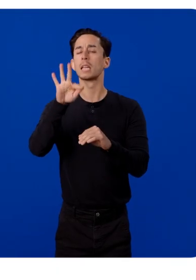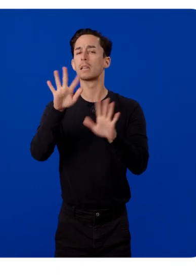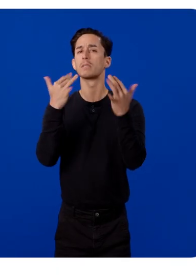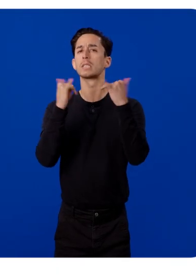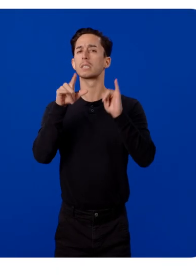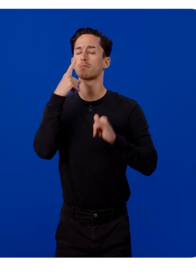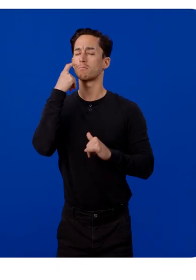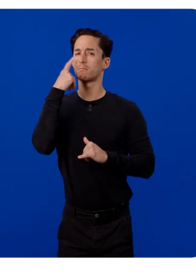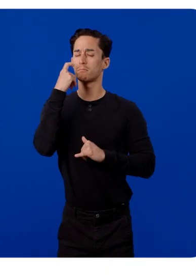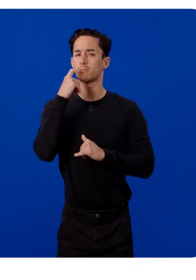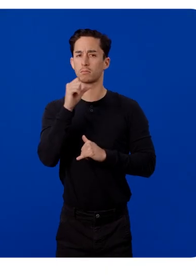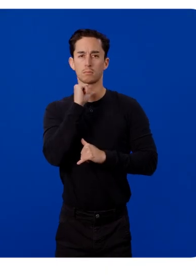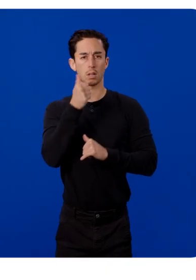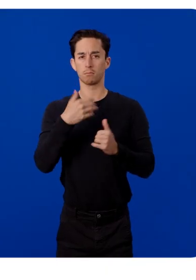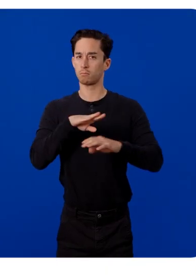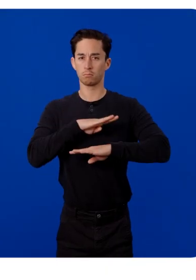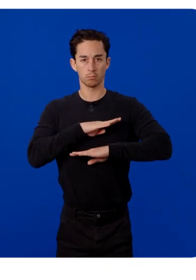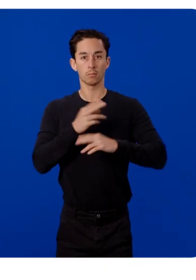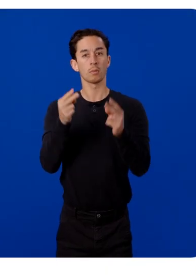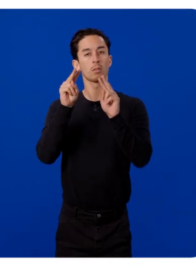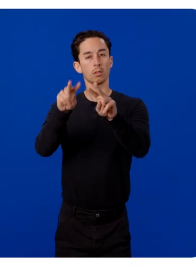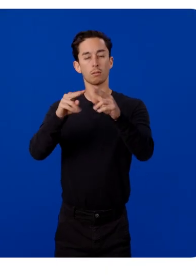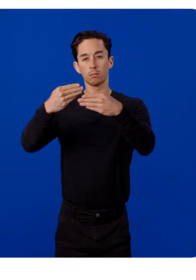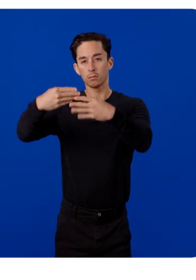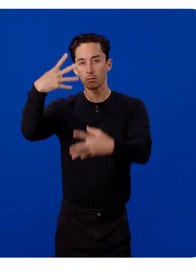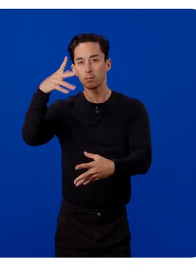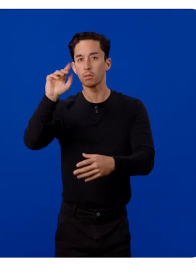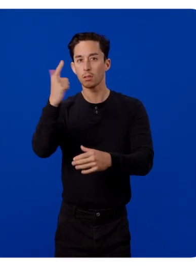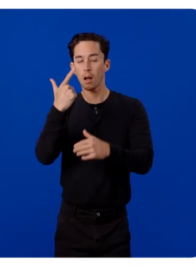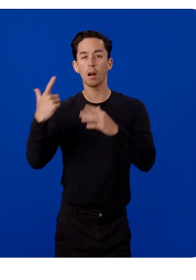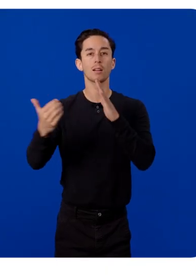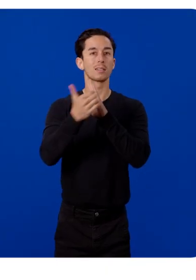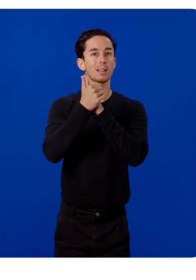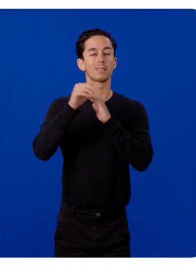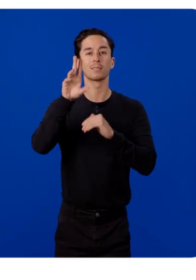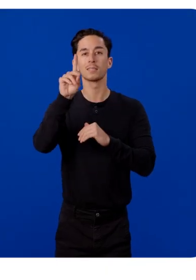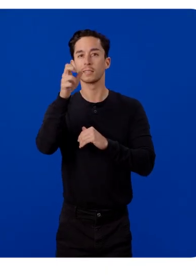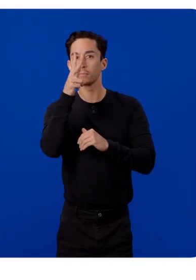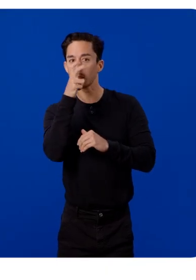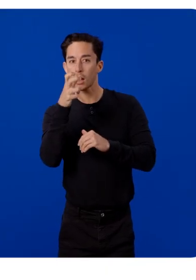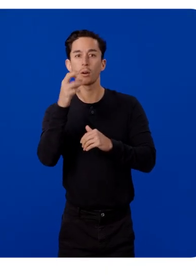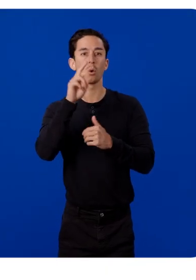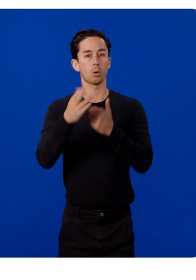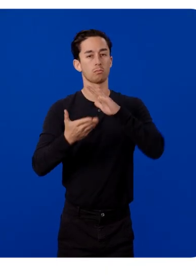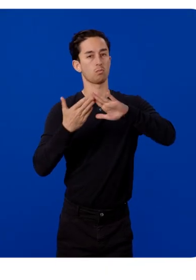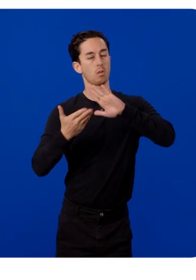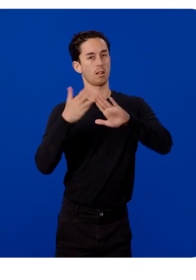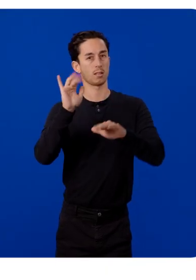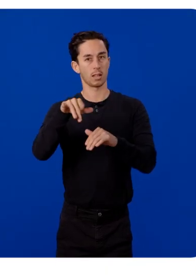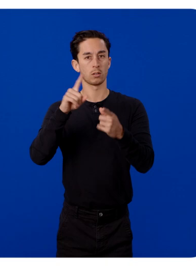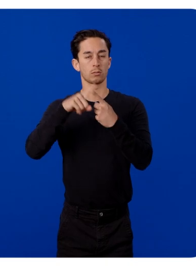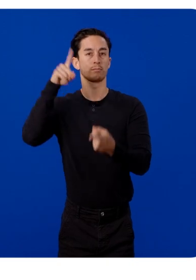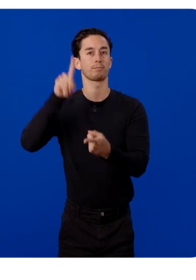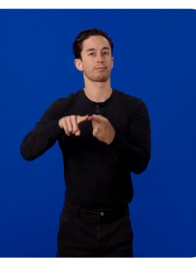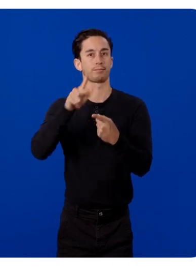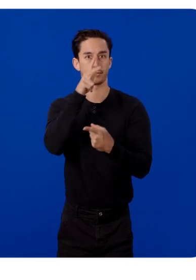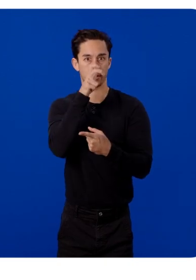If something still seems off, you can view logs with Logcat, attach a debugger, or run a perfetto trace to debug performance.